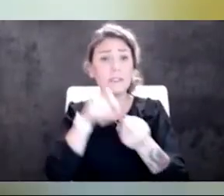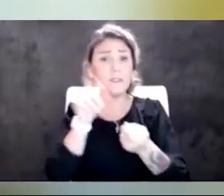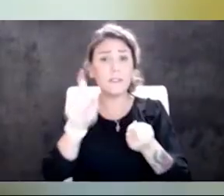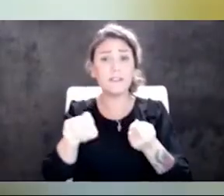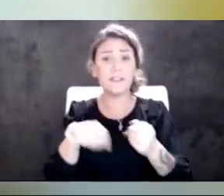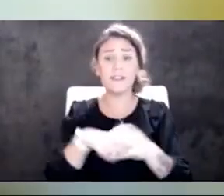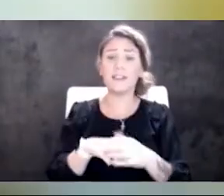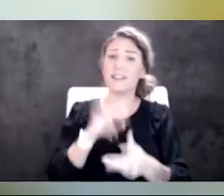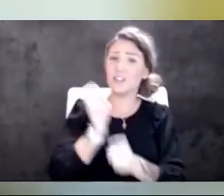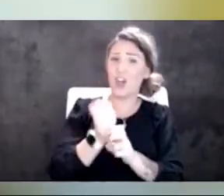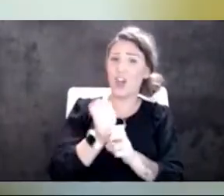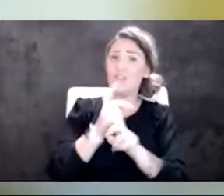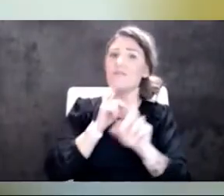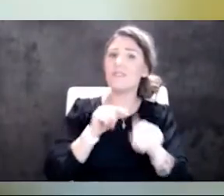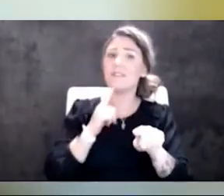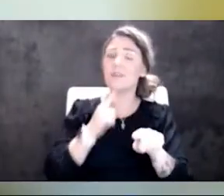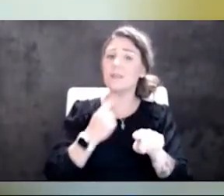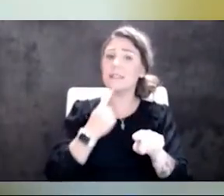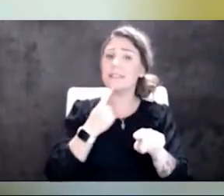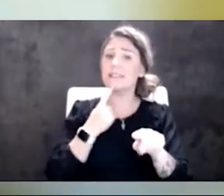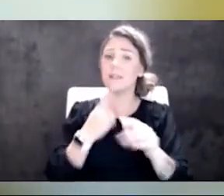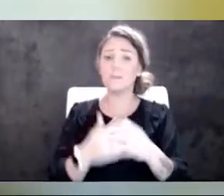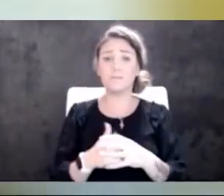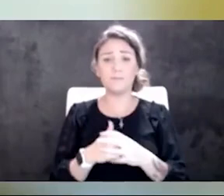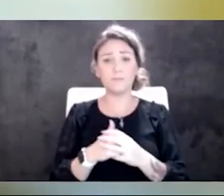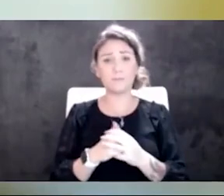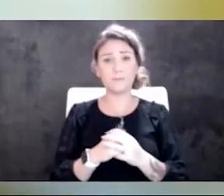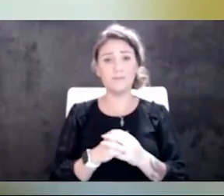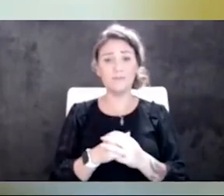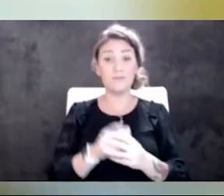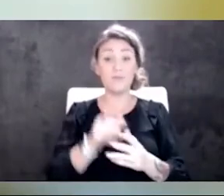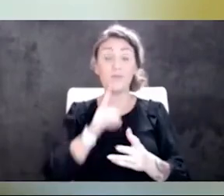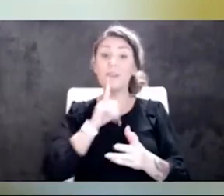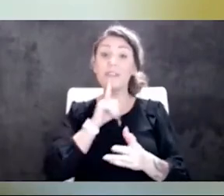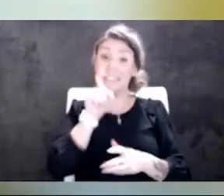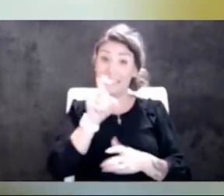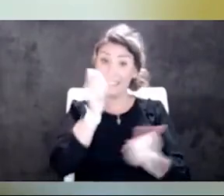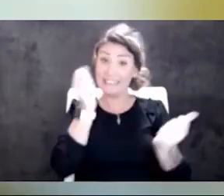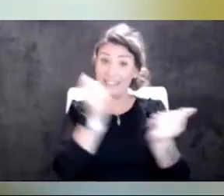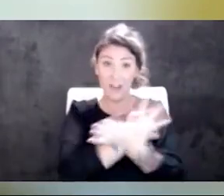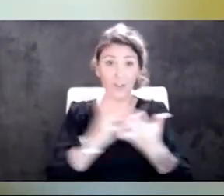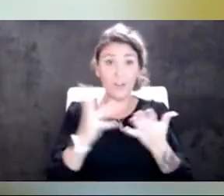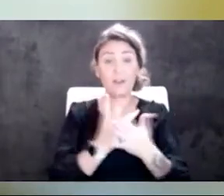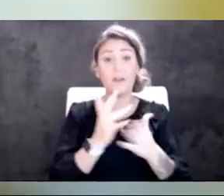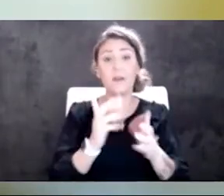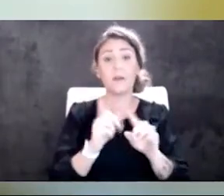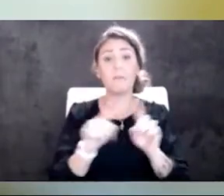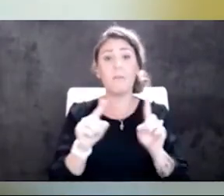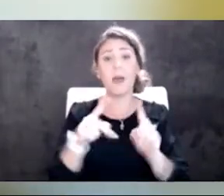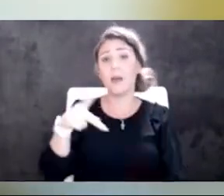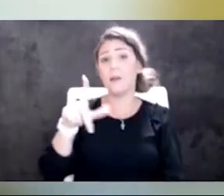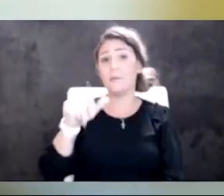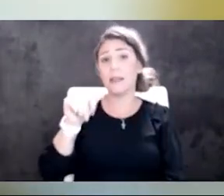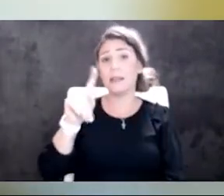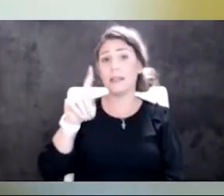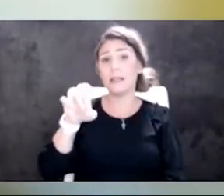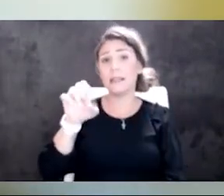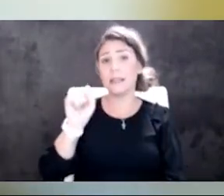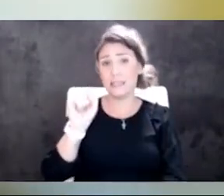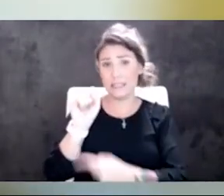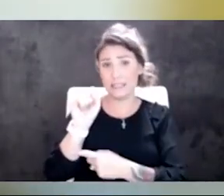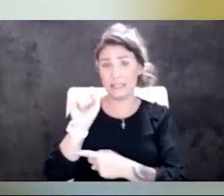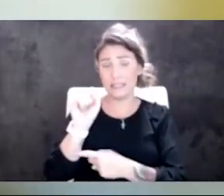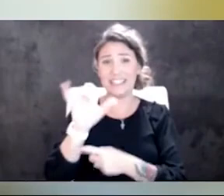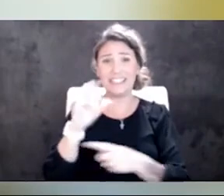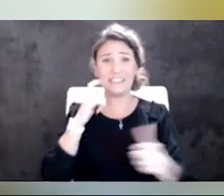that's hard to answer right now. I would say we really do need everything, but platelets are also, that's a